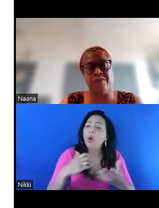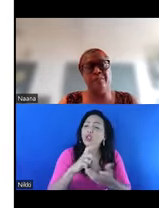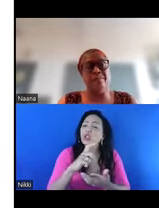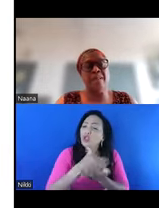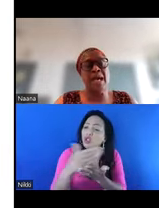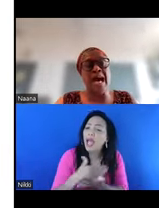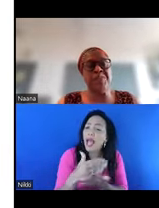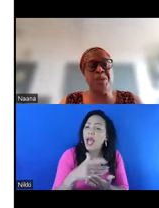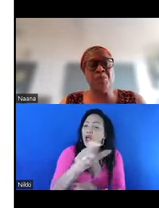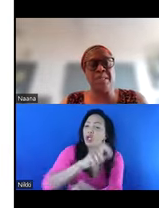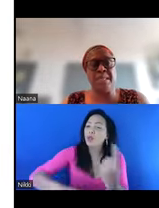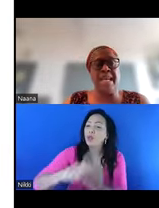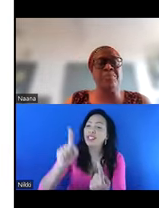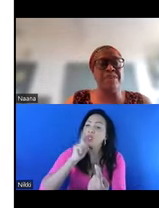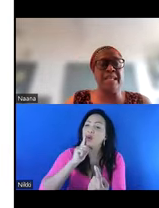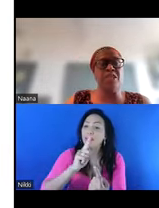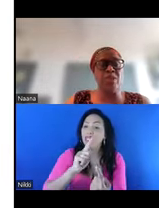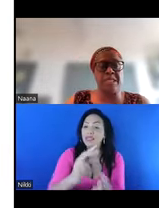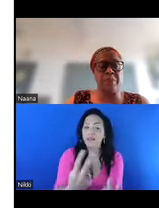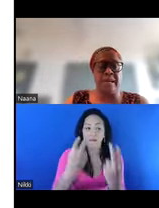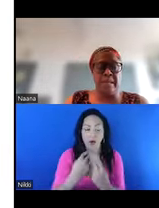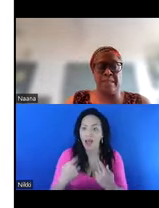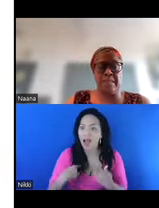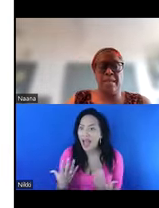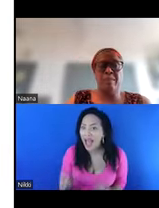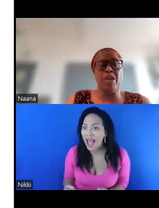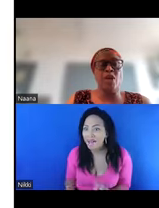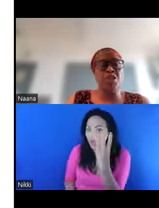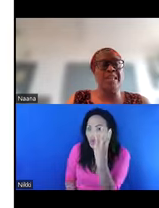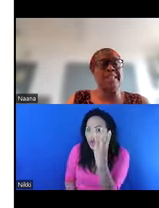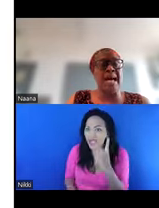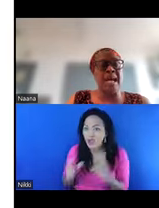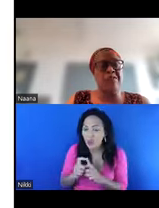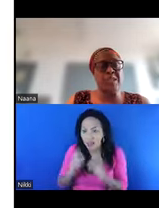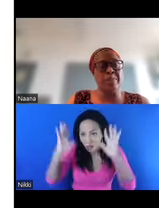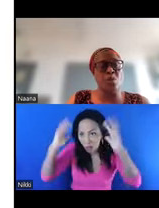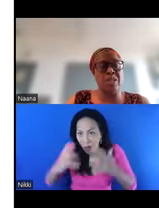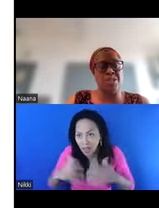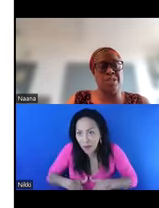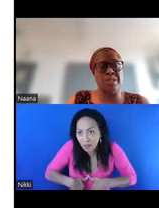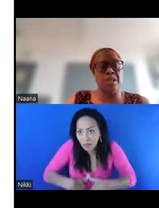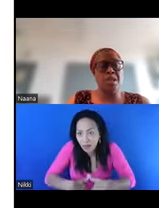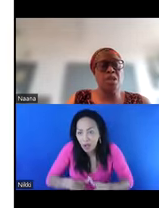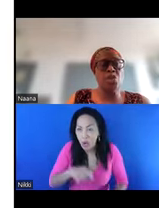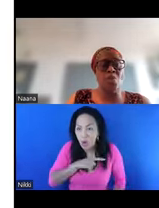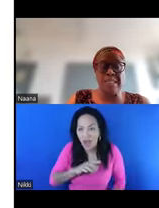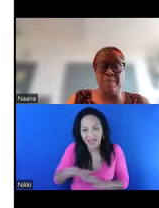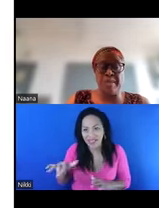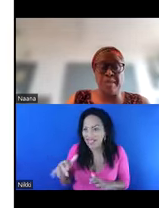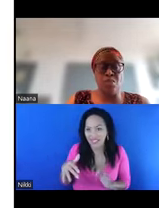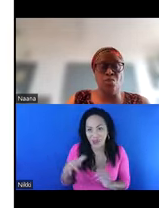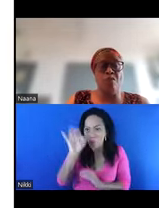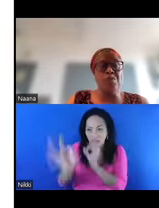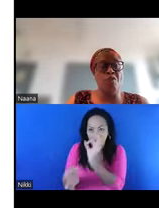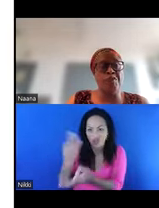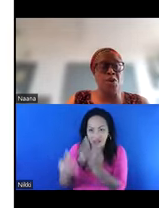perspective. I have three daughters and I'm dreading to get pregnant because of these uncomfortable questions to us